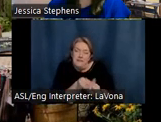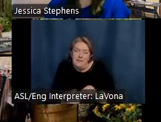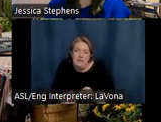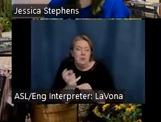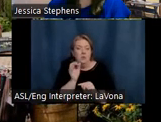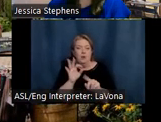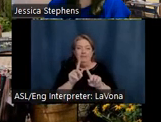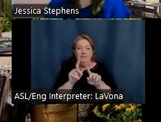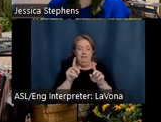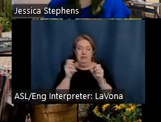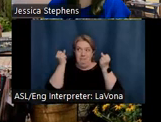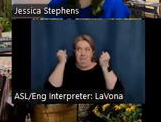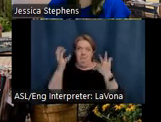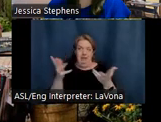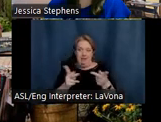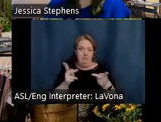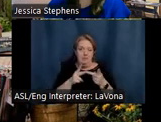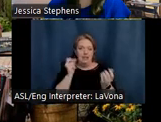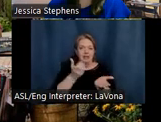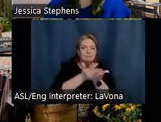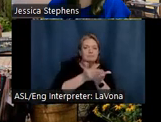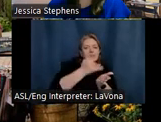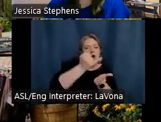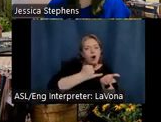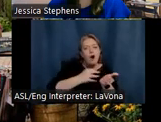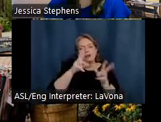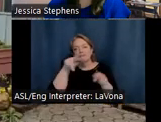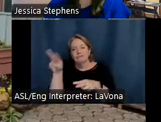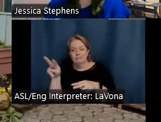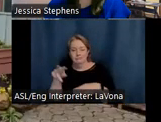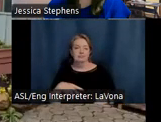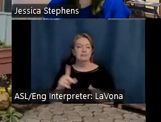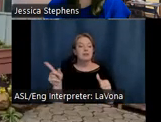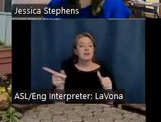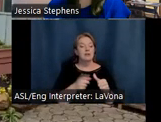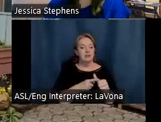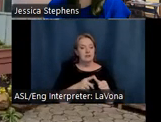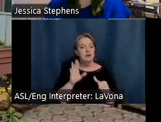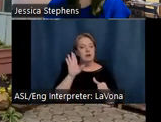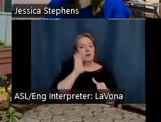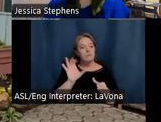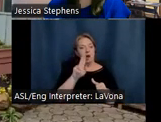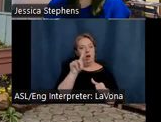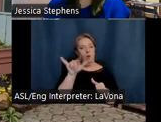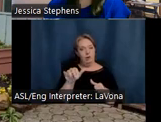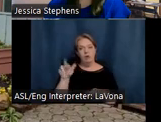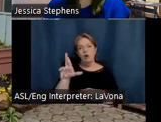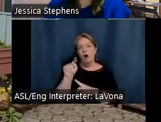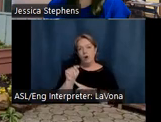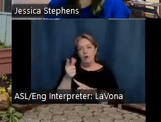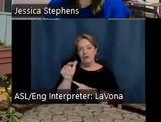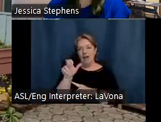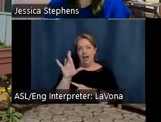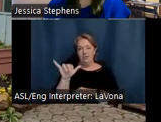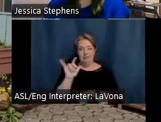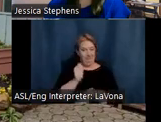art that is firmly rooted in this place. The first stop is the Brown County Art Gallery, founded almost